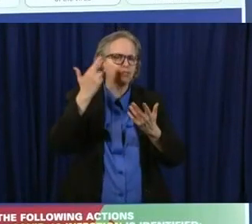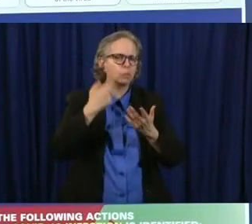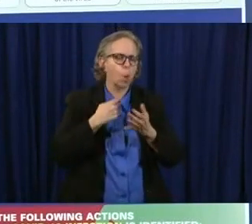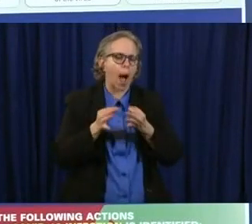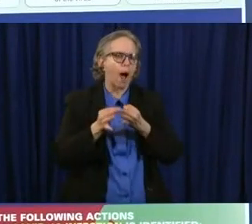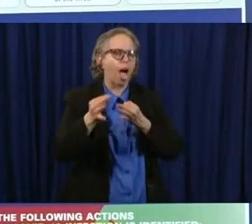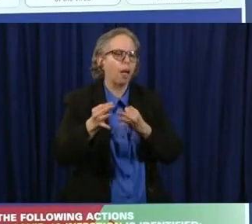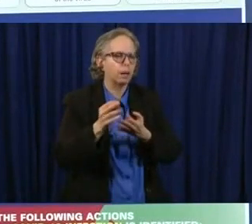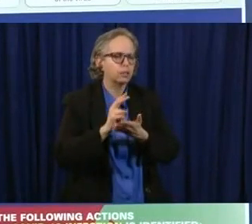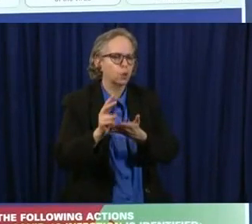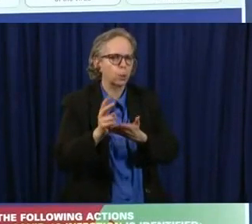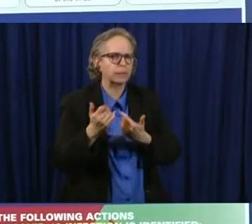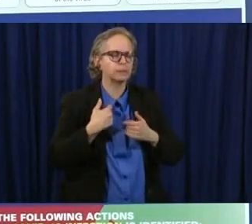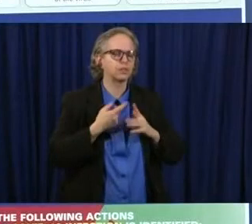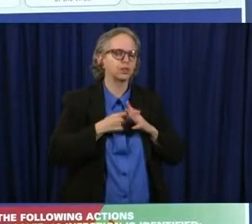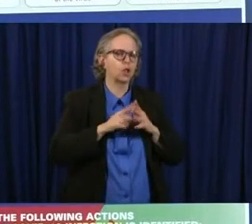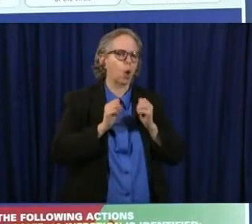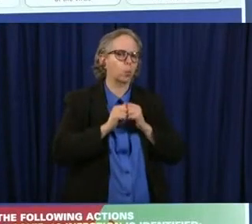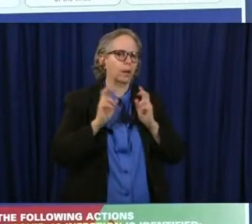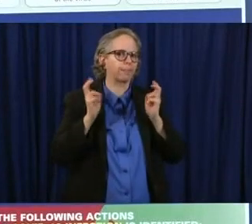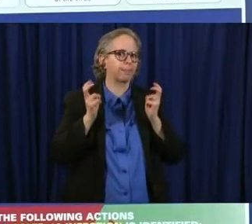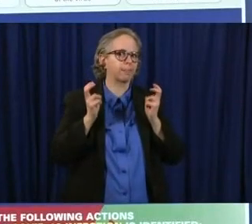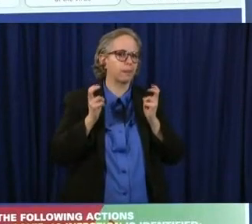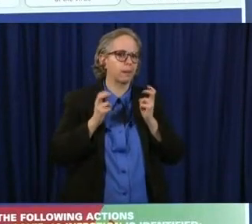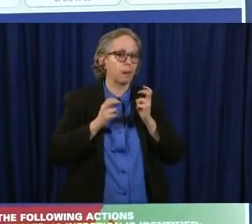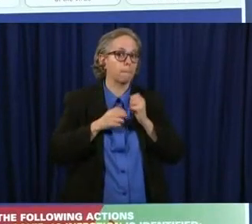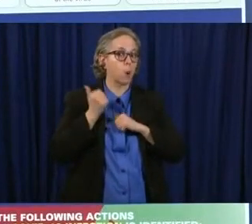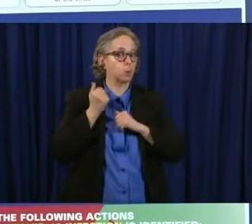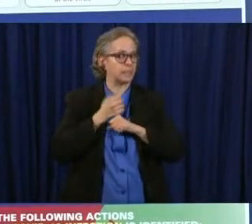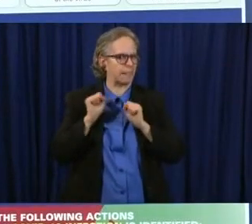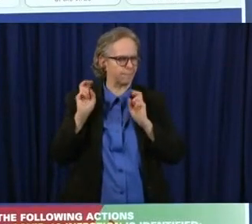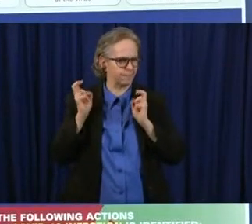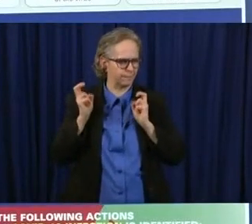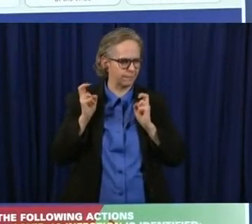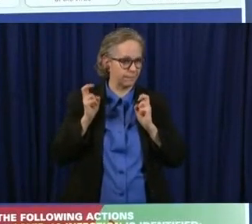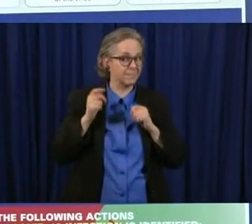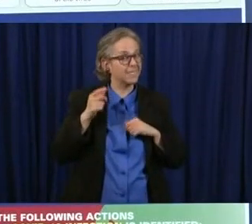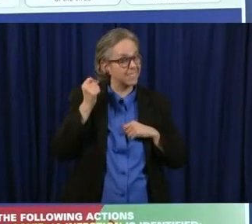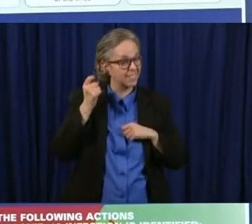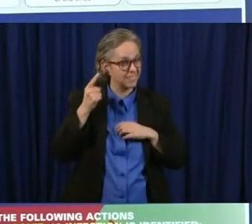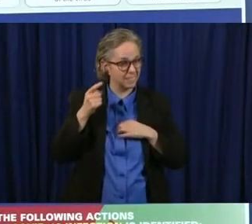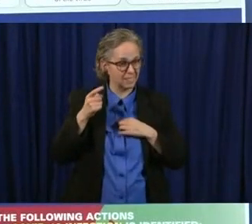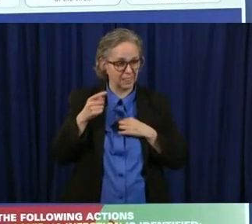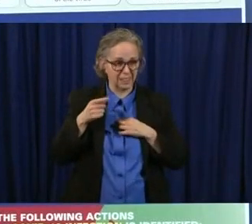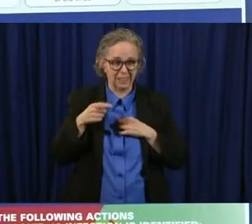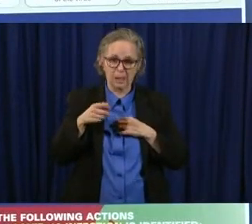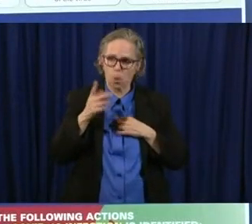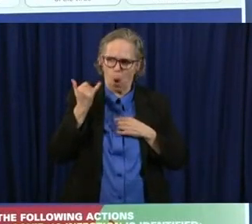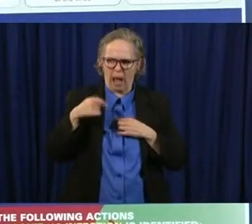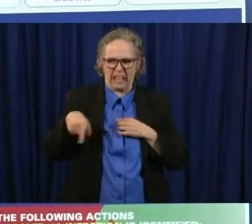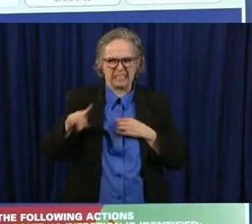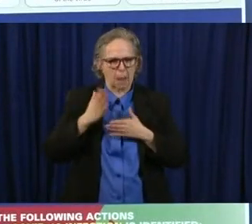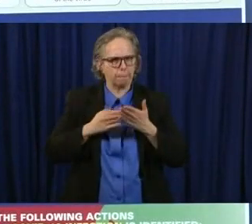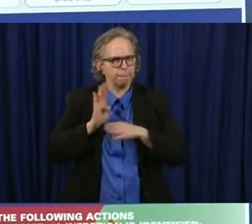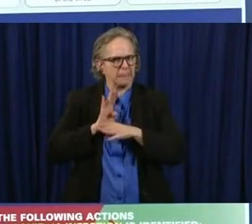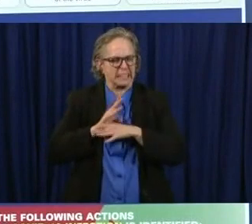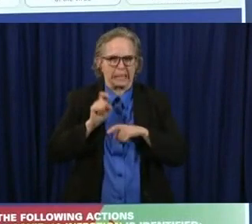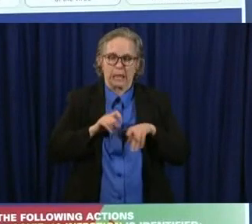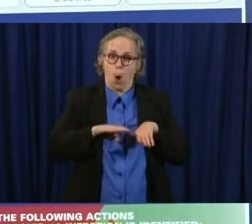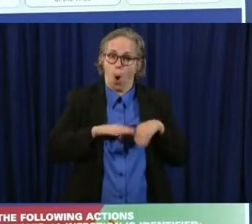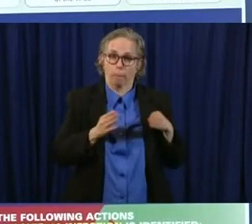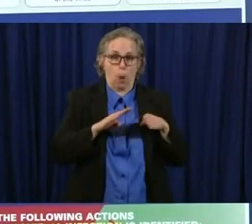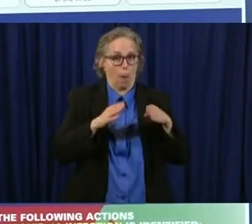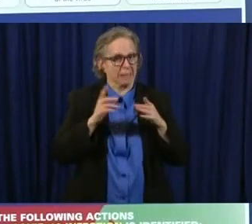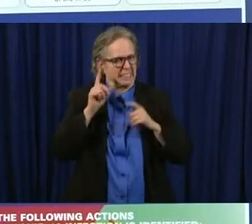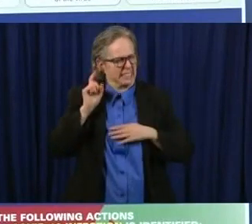there's a lot of business men and women who who really really really need to get back uh and start start opening